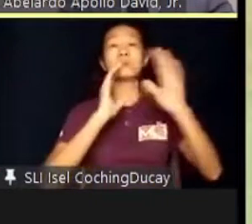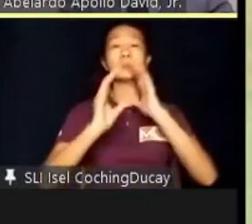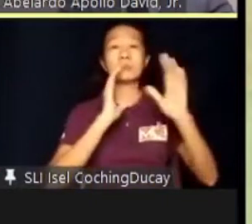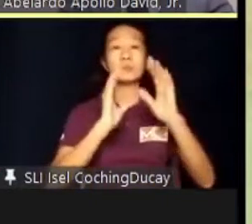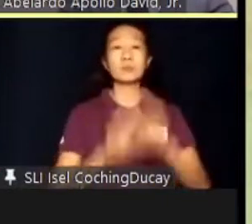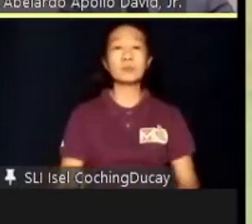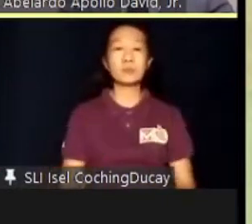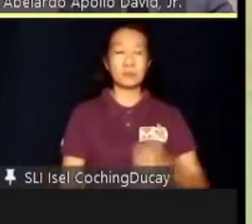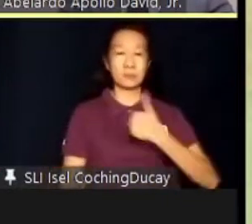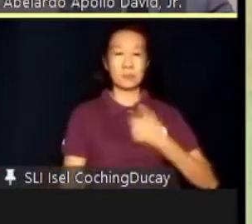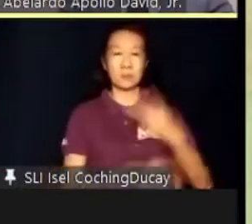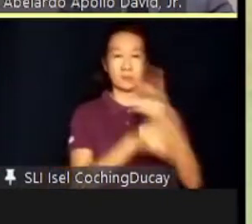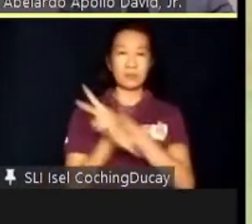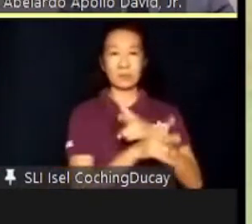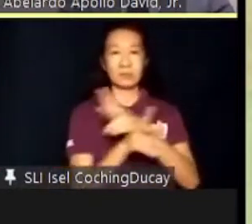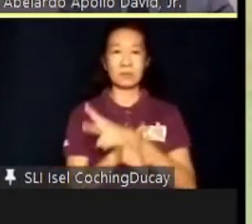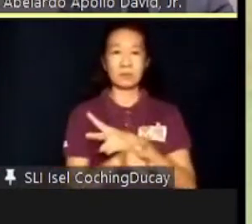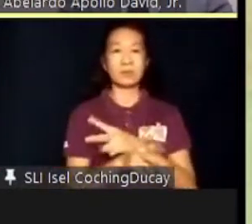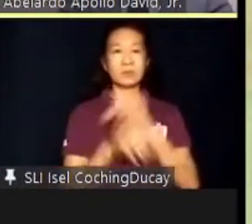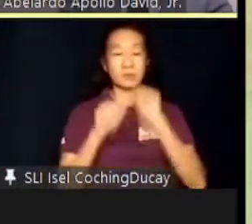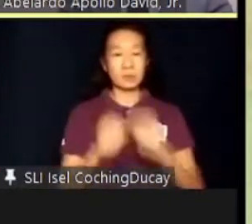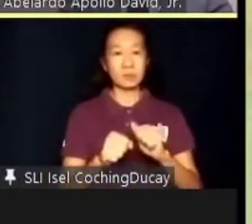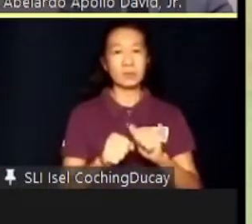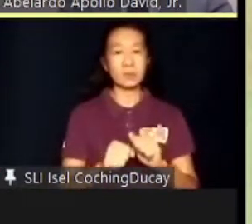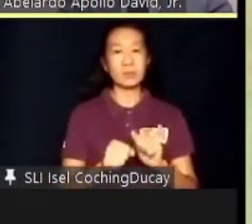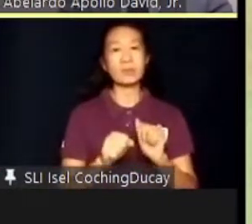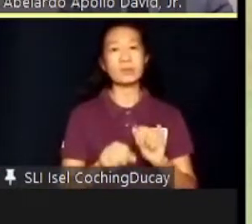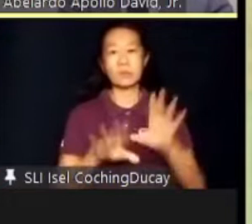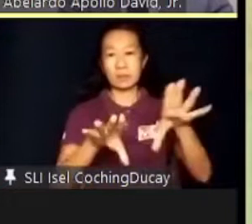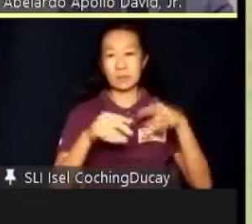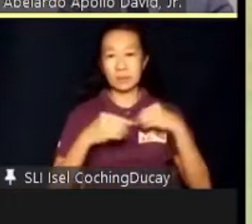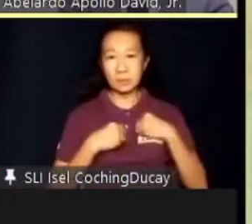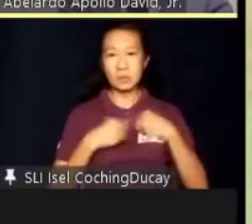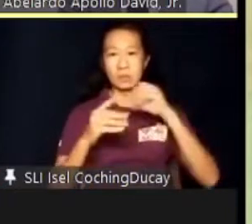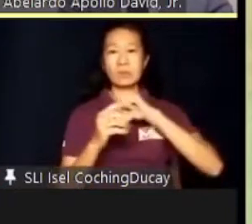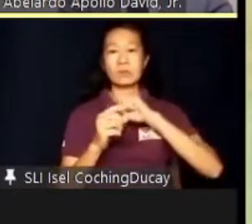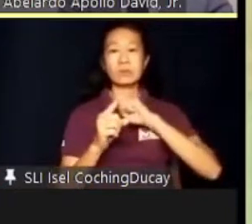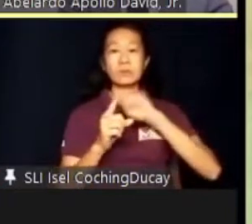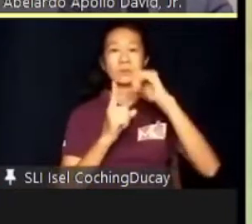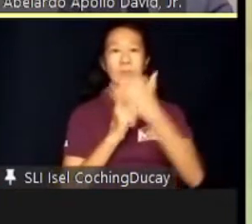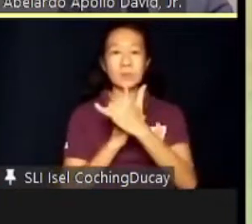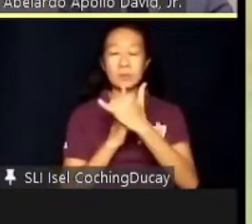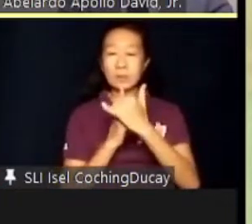self-care, self-regulation, social interaction,